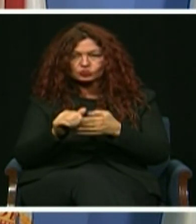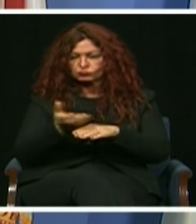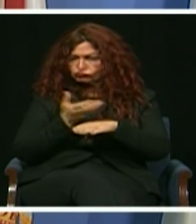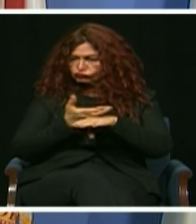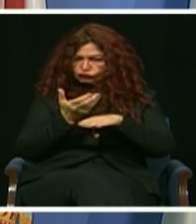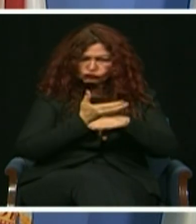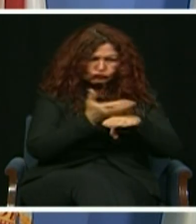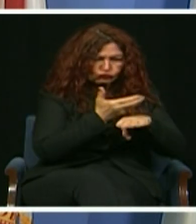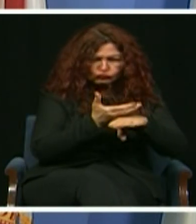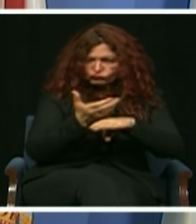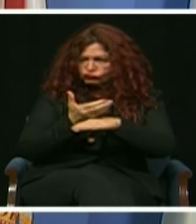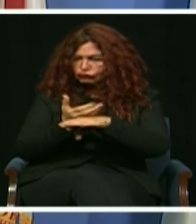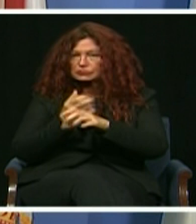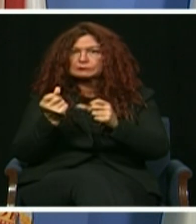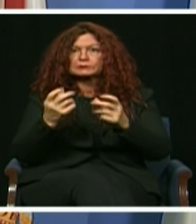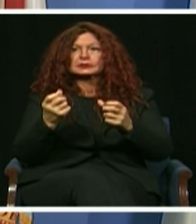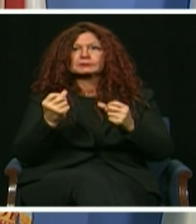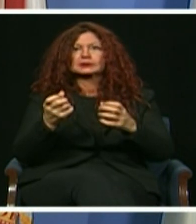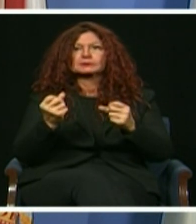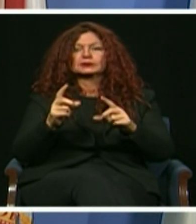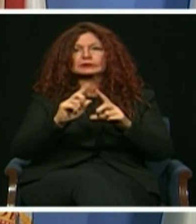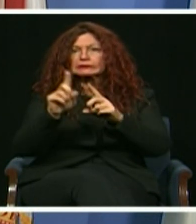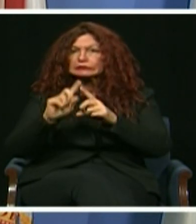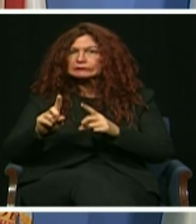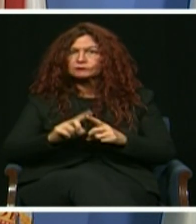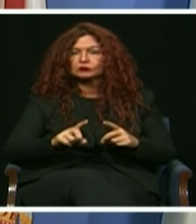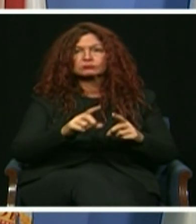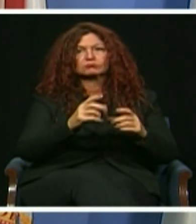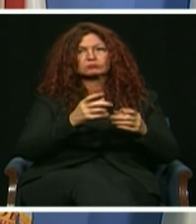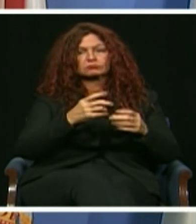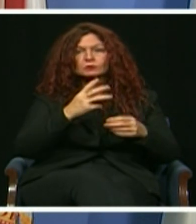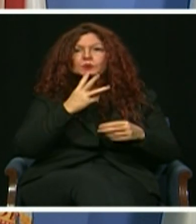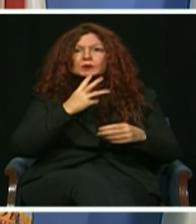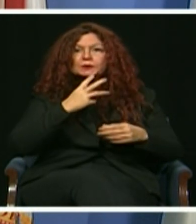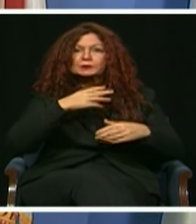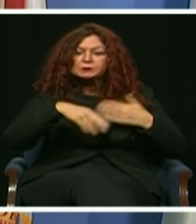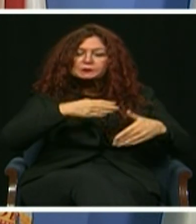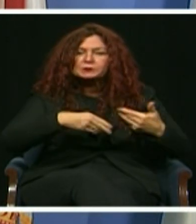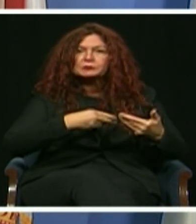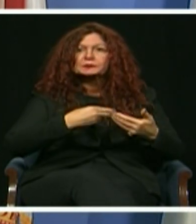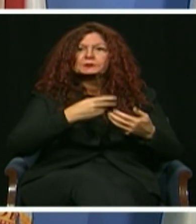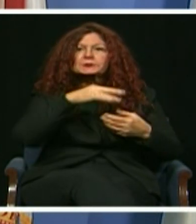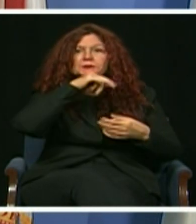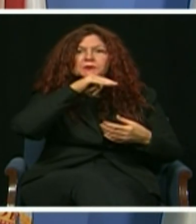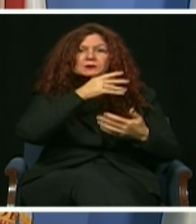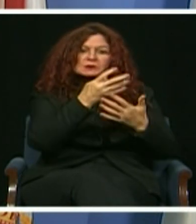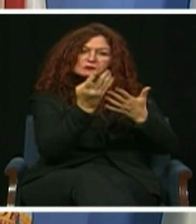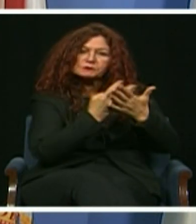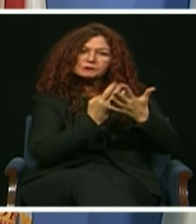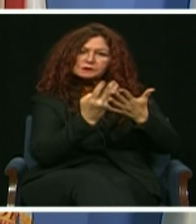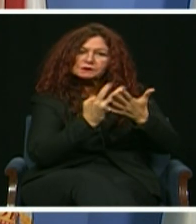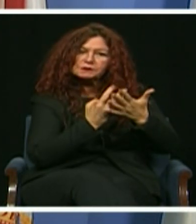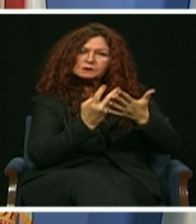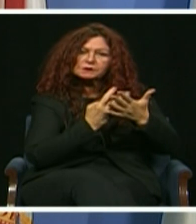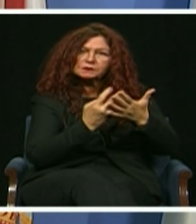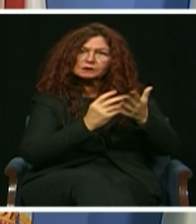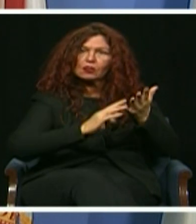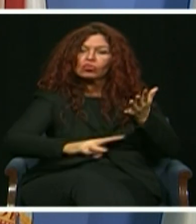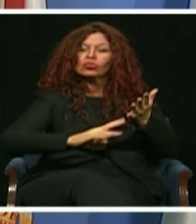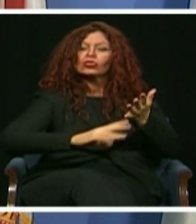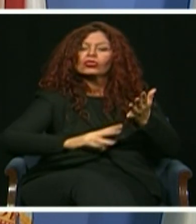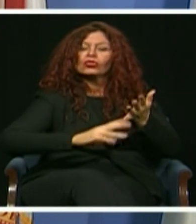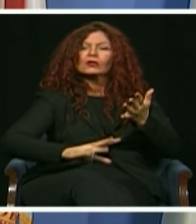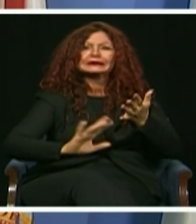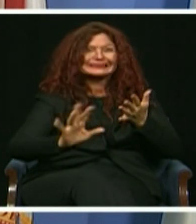treatment facilities to prevent bay pollution. Miami-Dade is on the front lines of the global climate crisis, and we